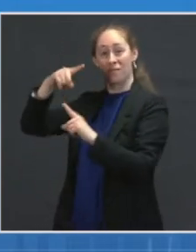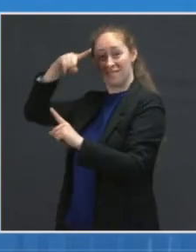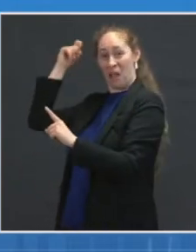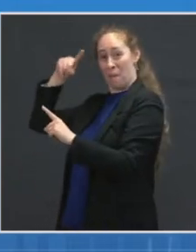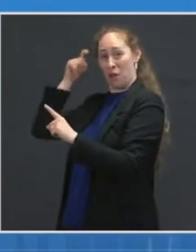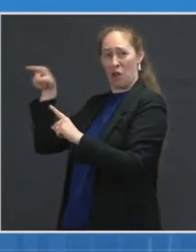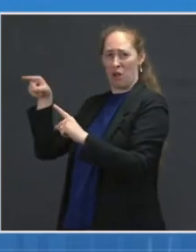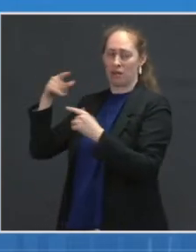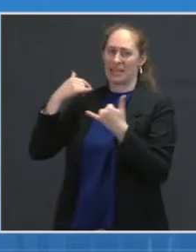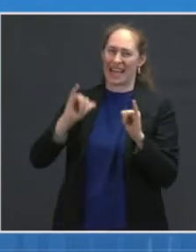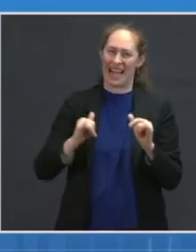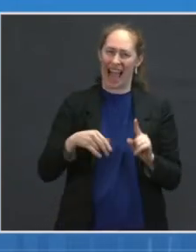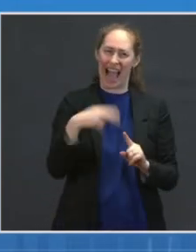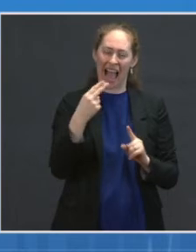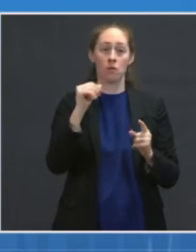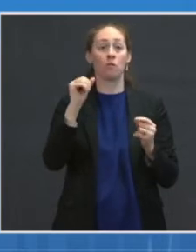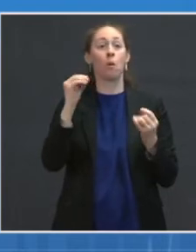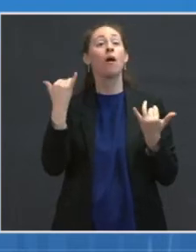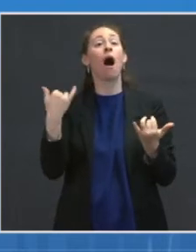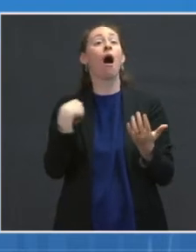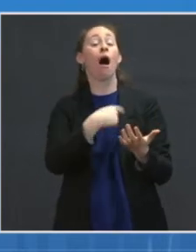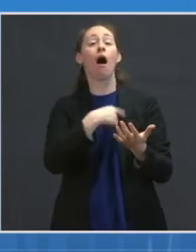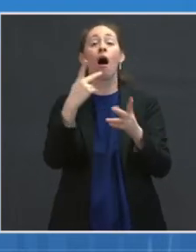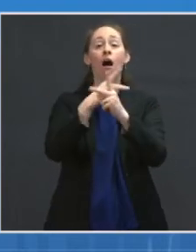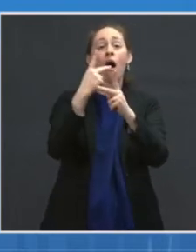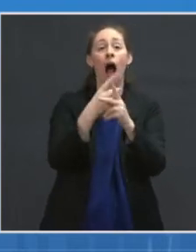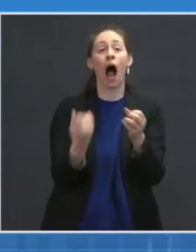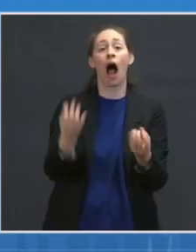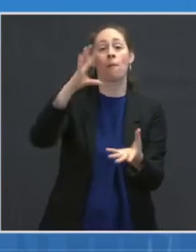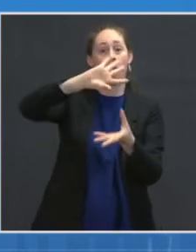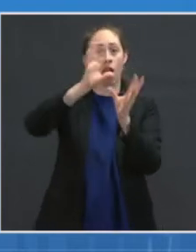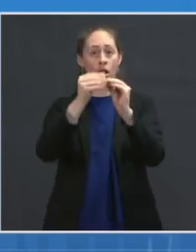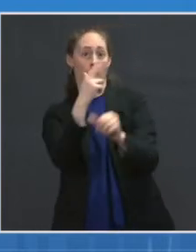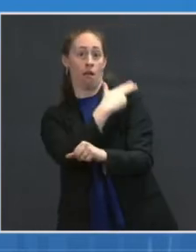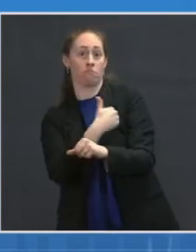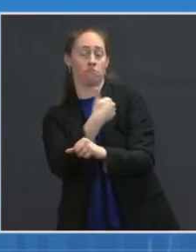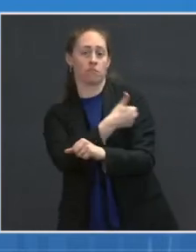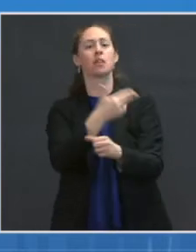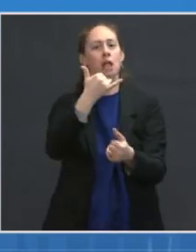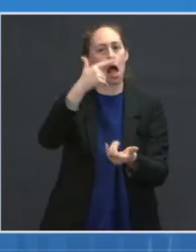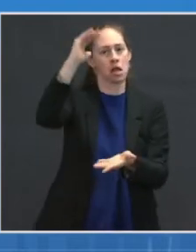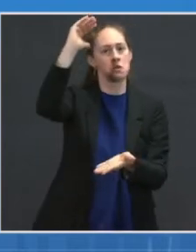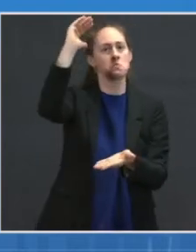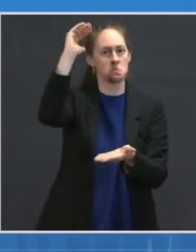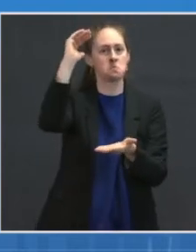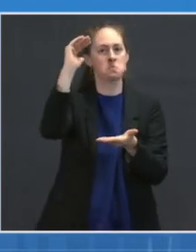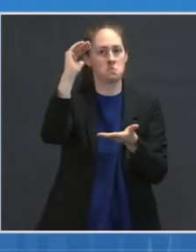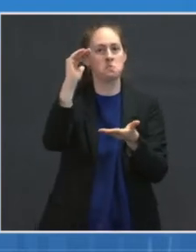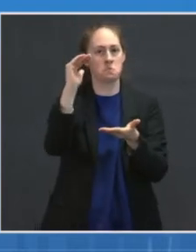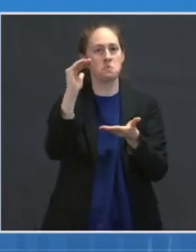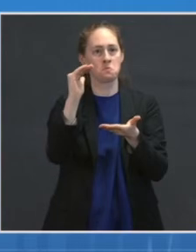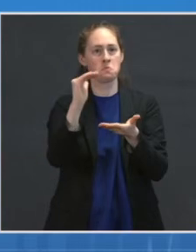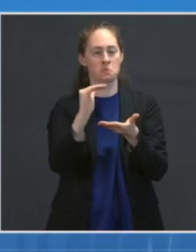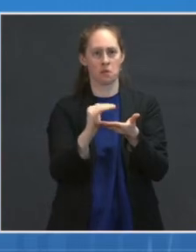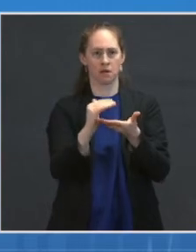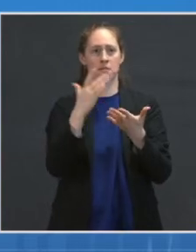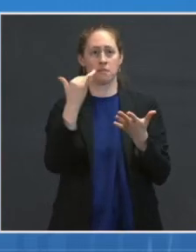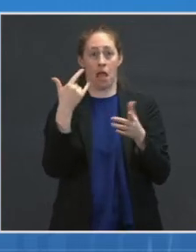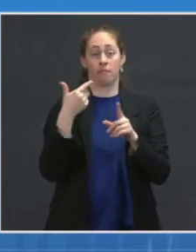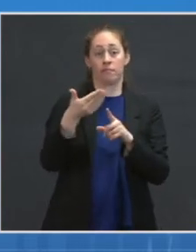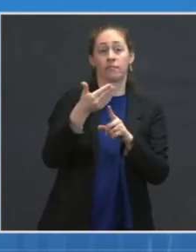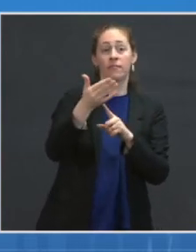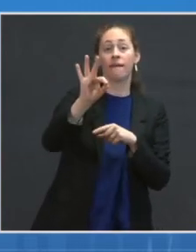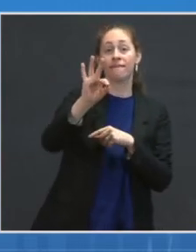of new hospital admissions continues to drop. The seven-day average of new admissions on February 16th, approximately 7